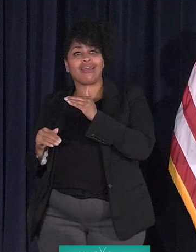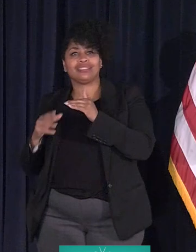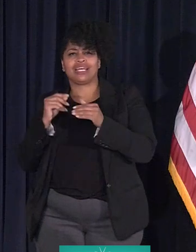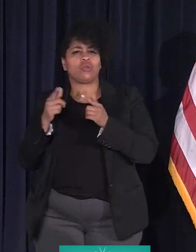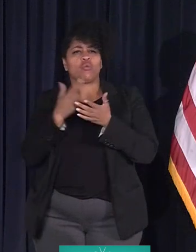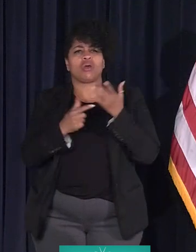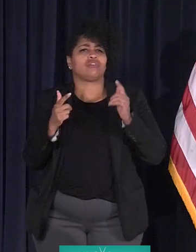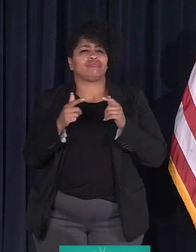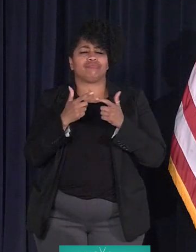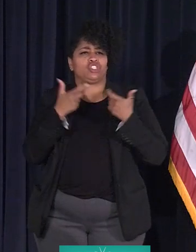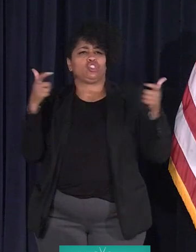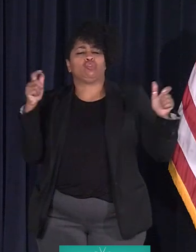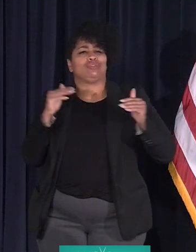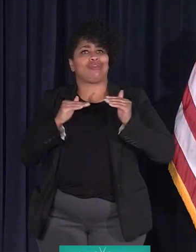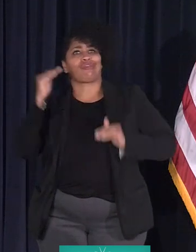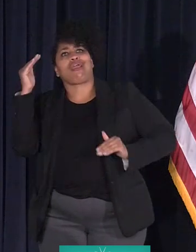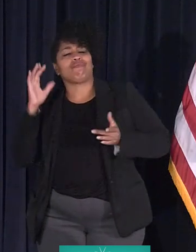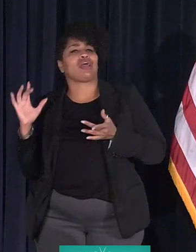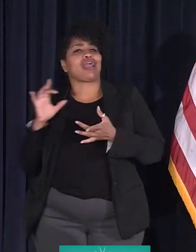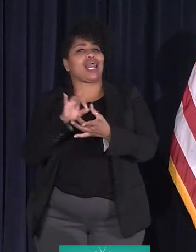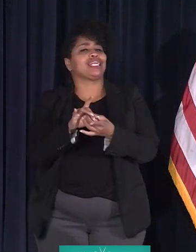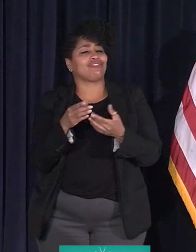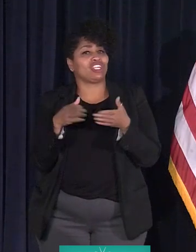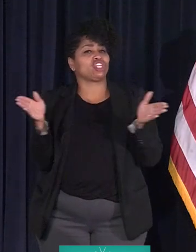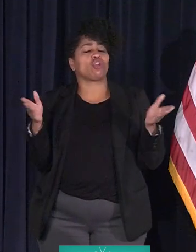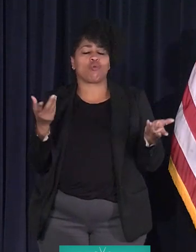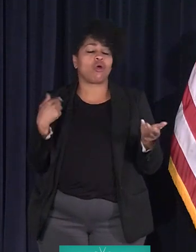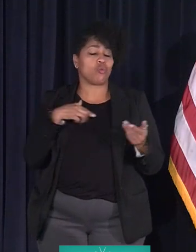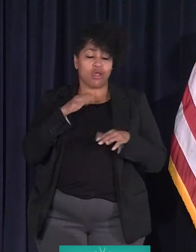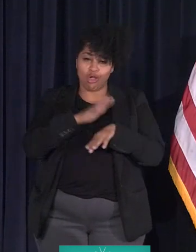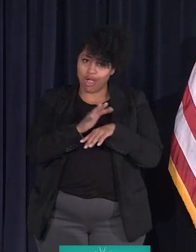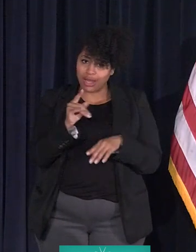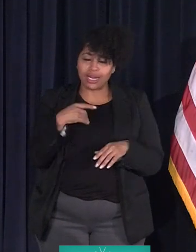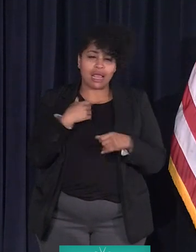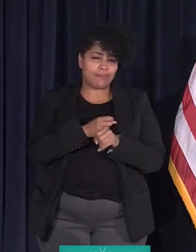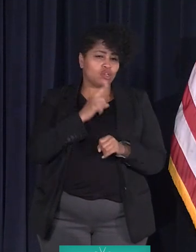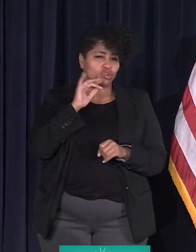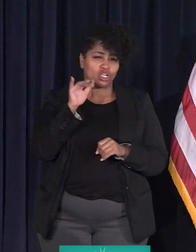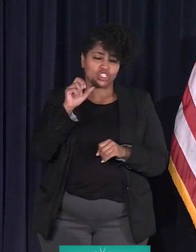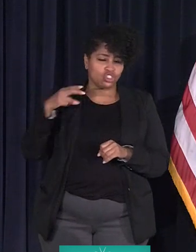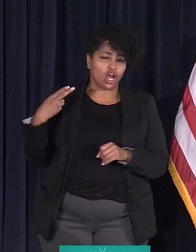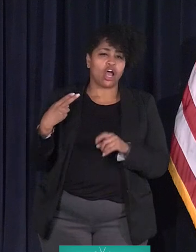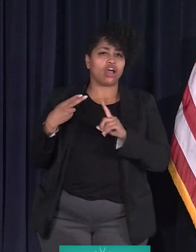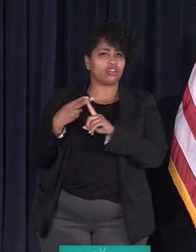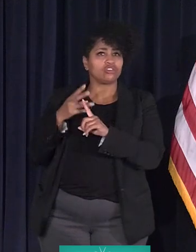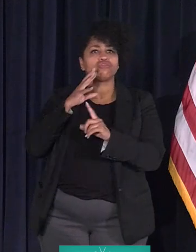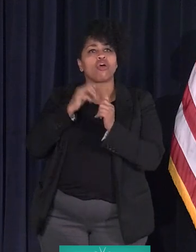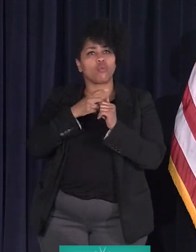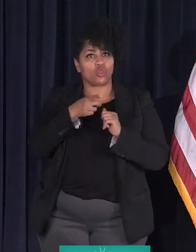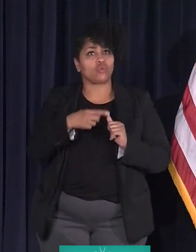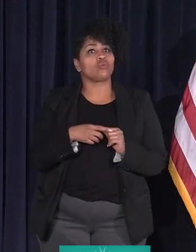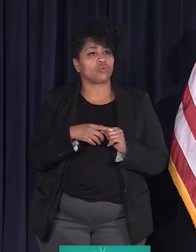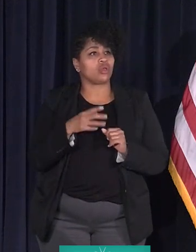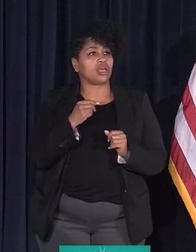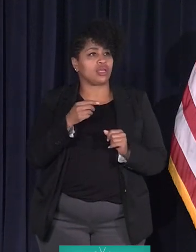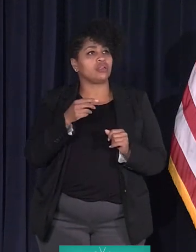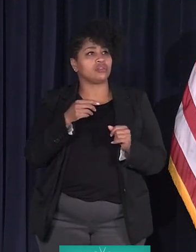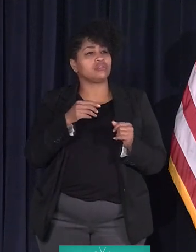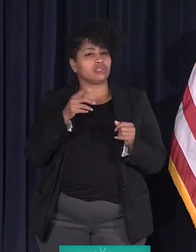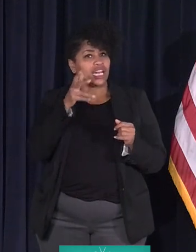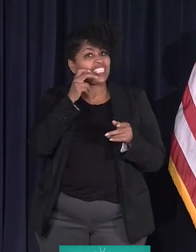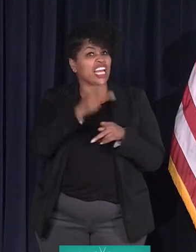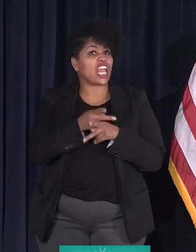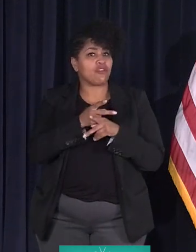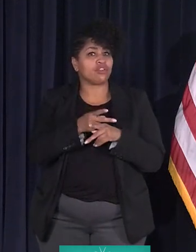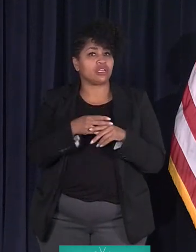gap there is in connectivity in general. So, we're on it. And I'll make sure Josh talks to you and listens to you carefully.